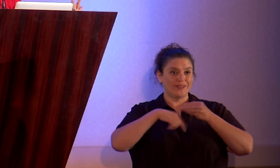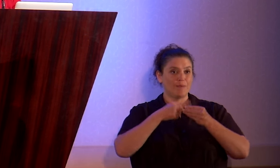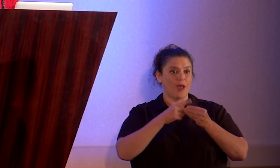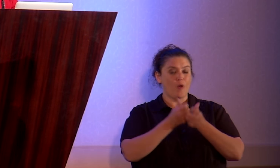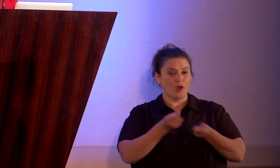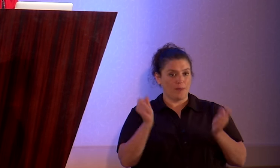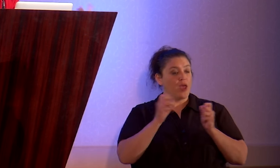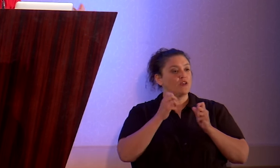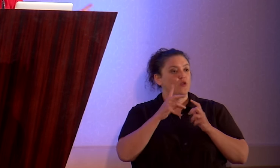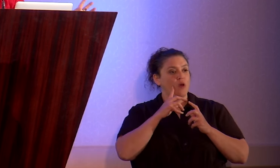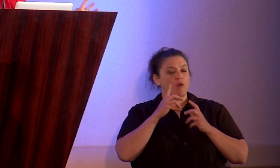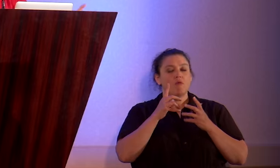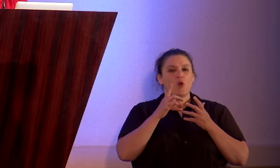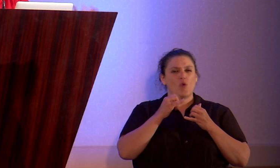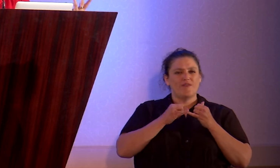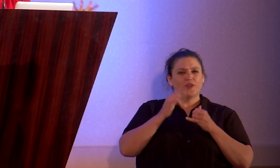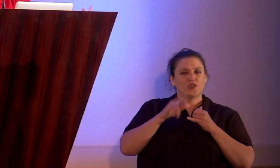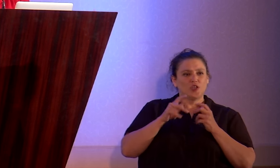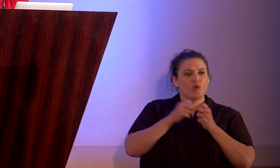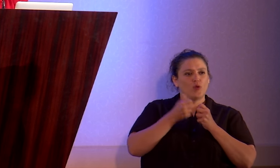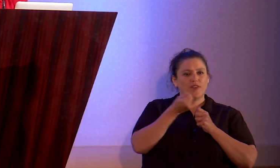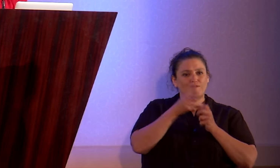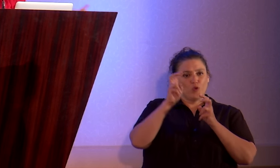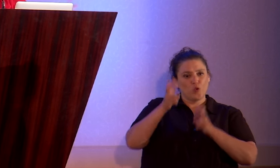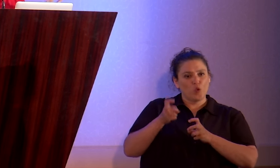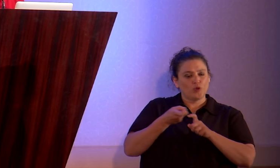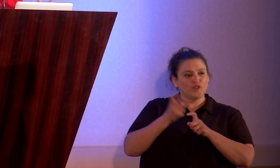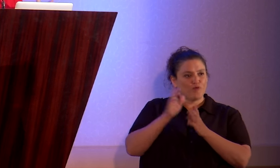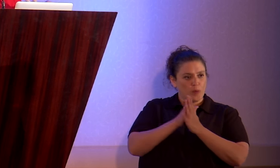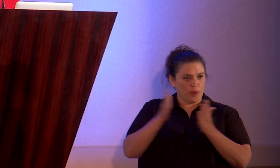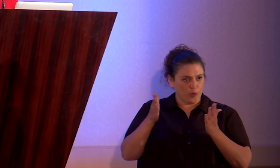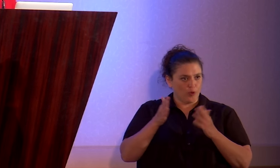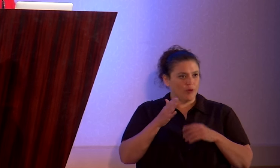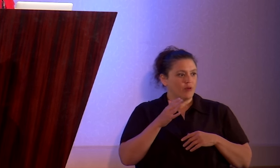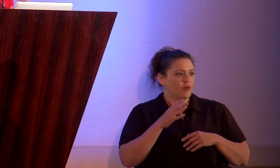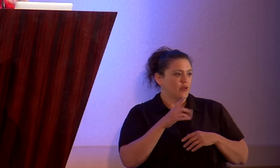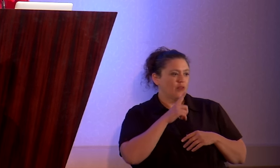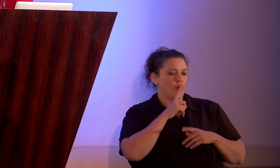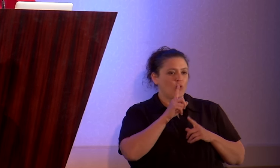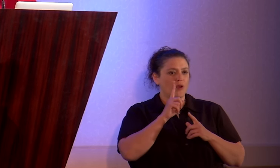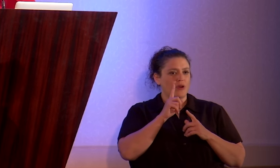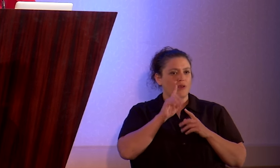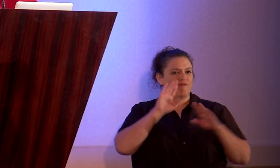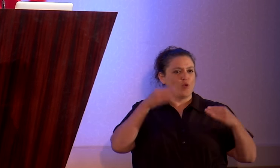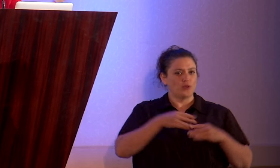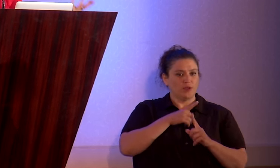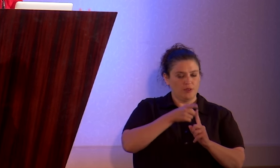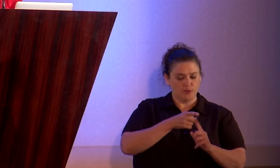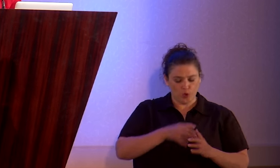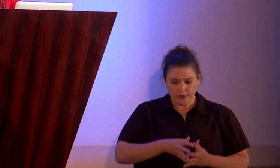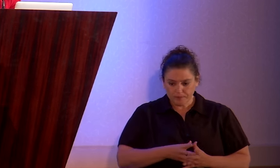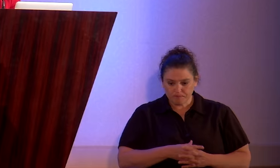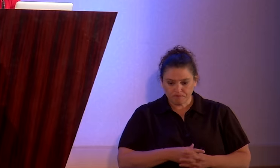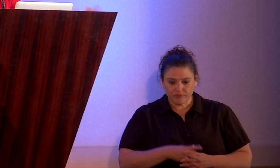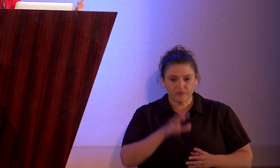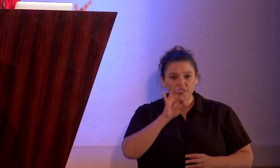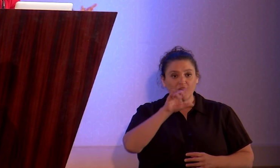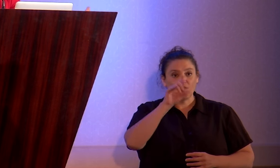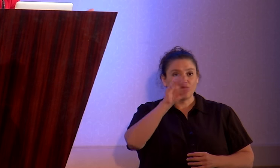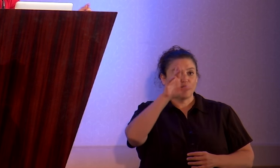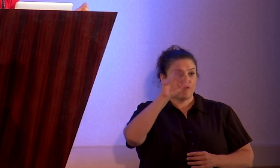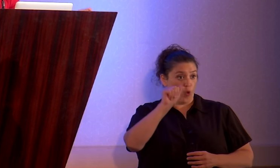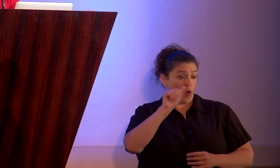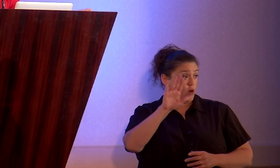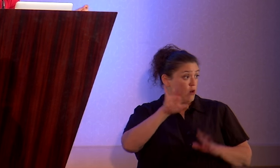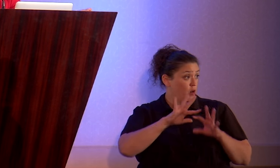So I want to finish up here with just a few more quotes from the book, the ones that really get this point across. So Flora, whose